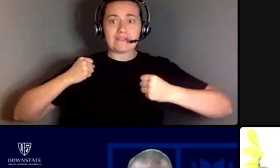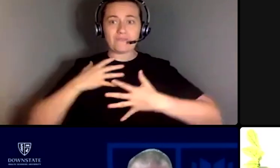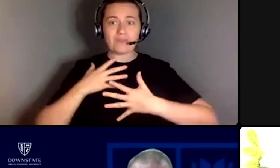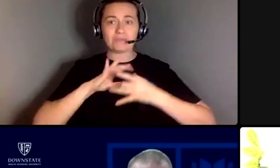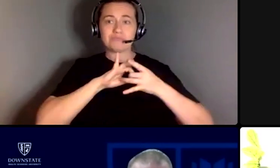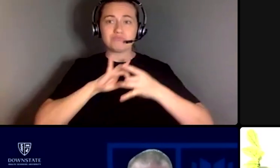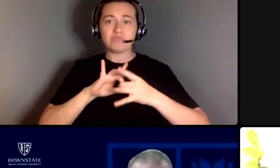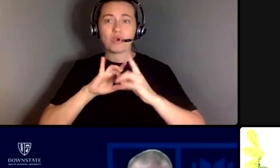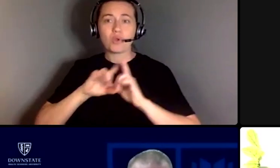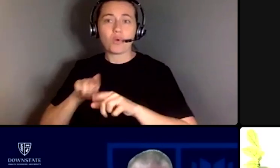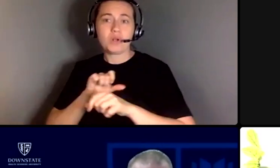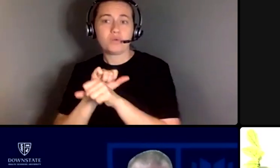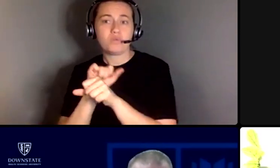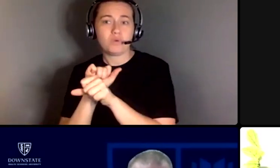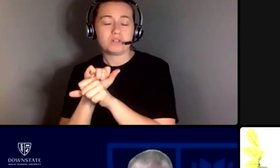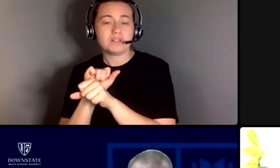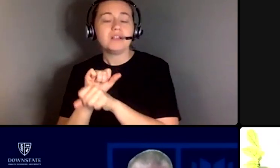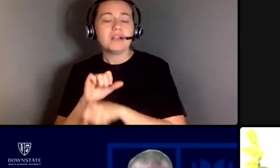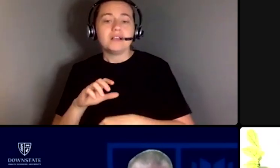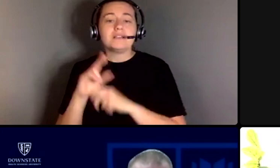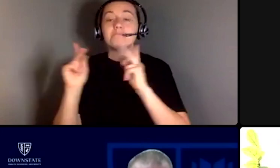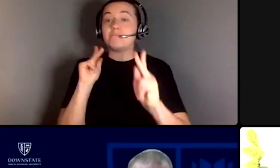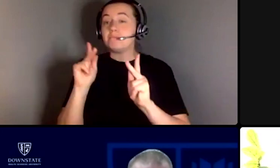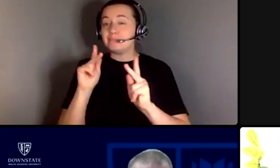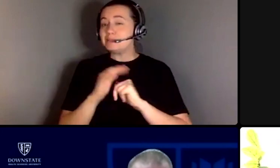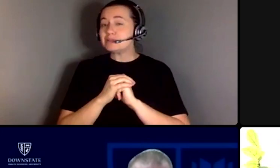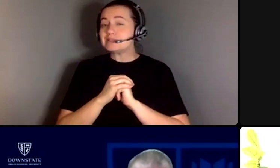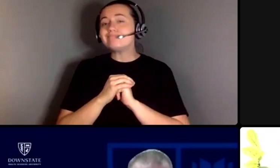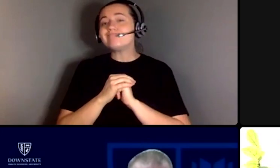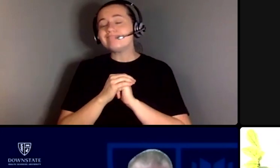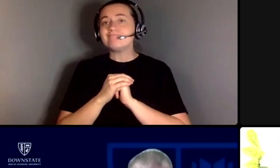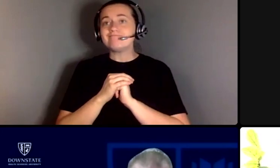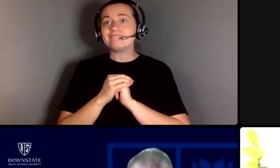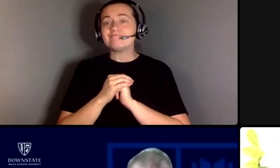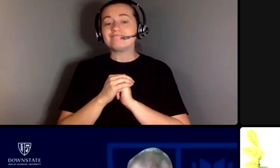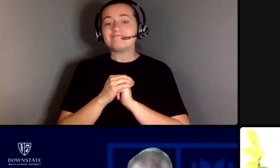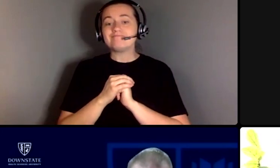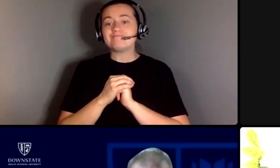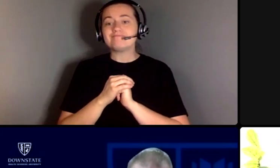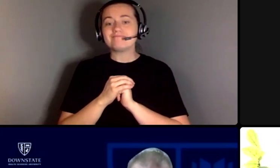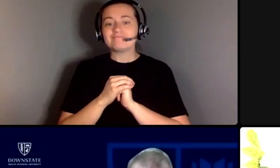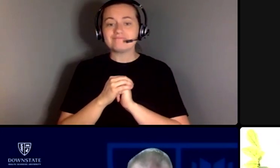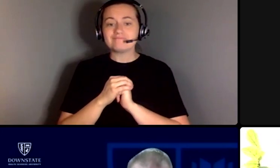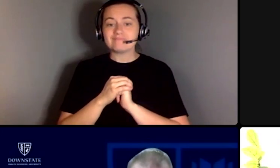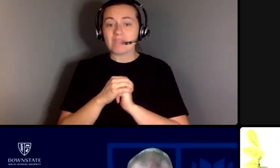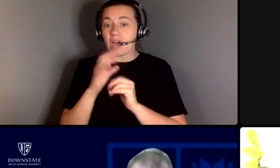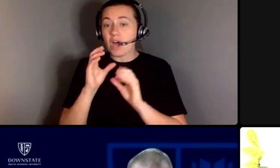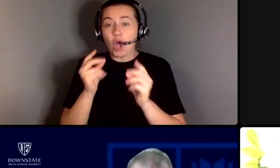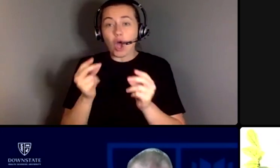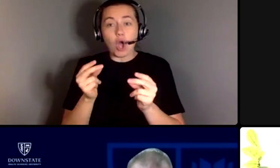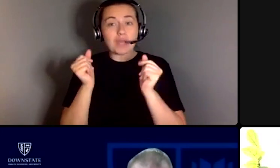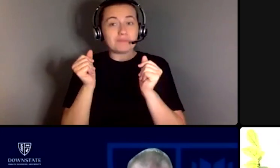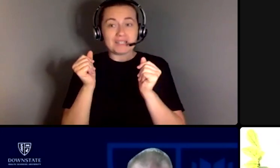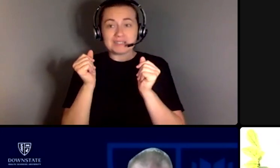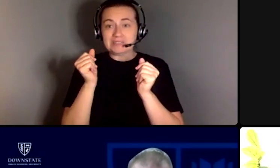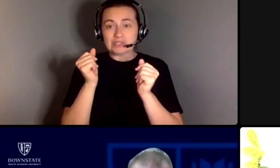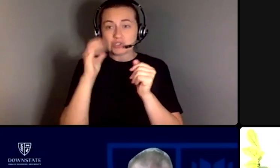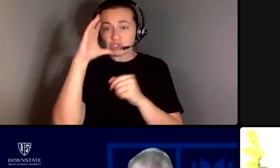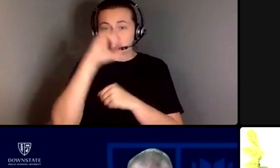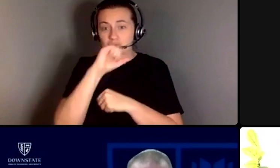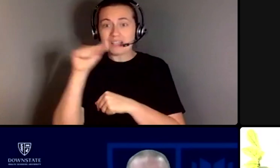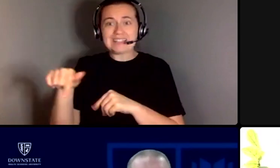that people are at this point automatically assuming that there's this is a trap